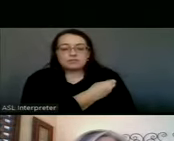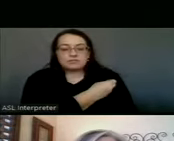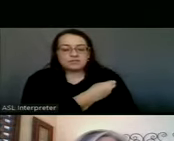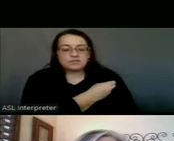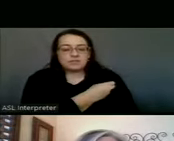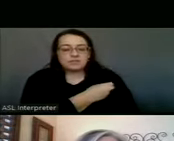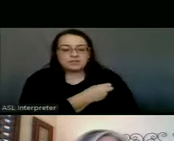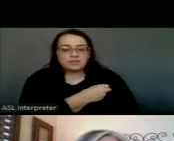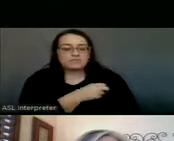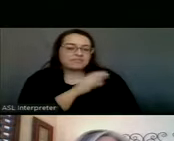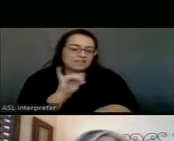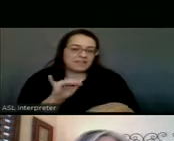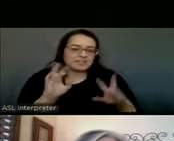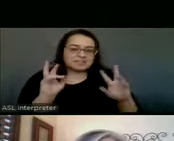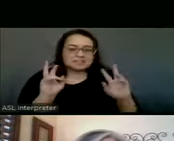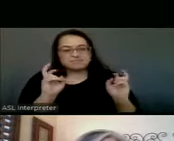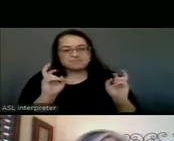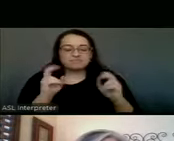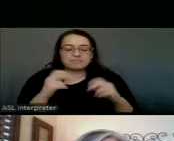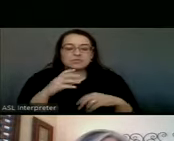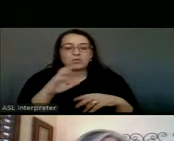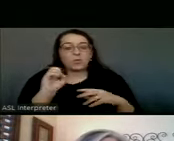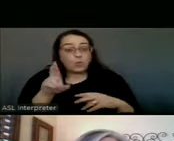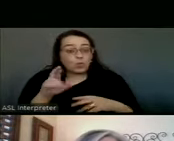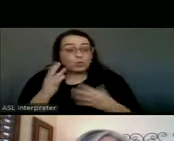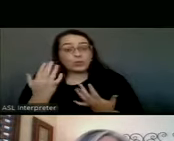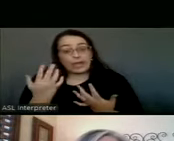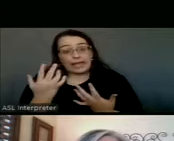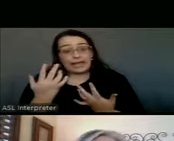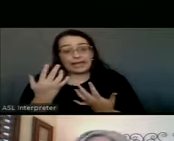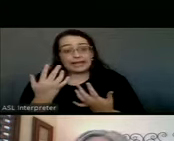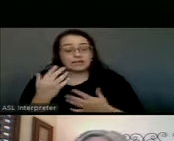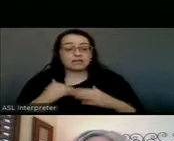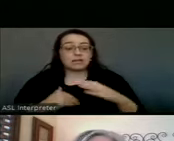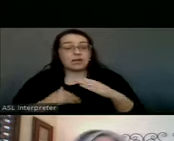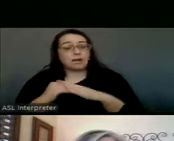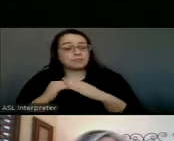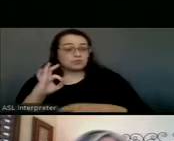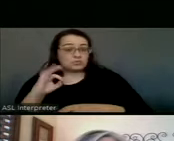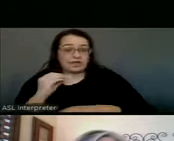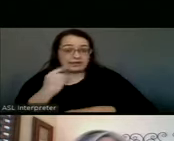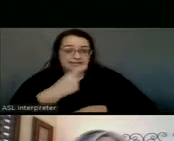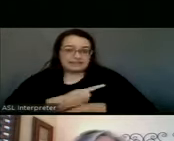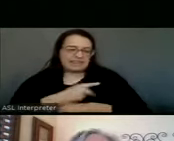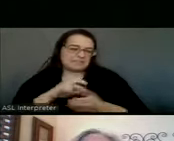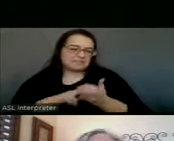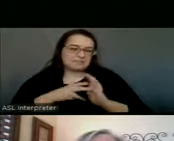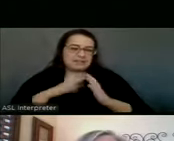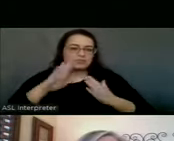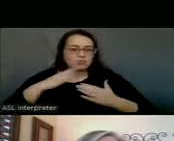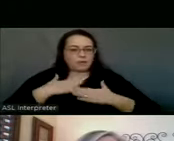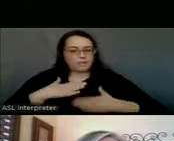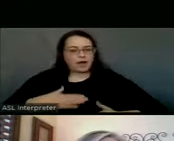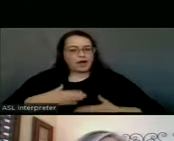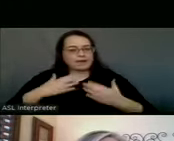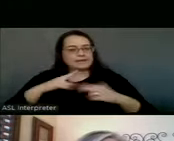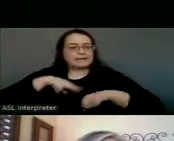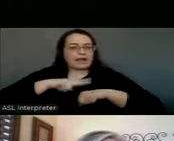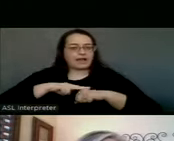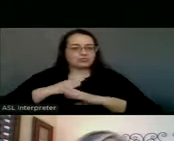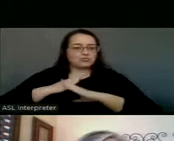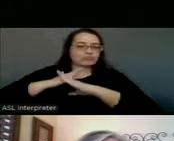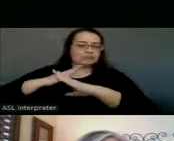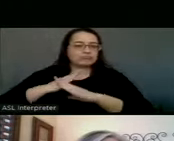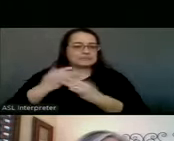after recovery. But you can defer for up to 90 days because you would have some of that protection, that